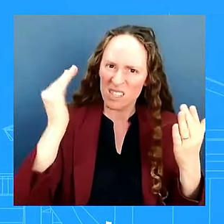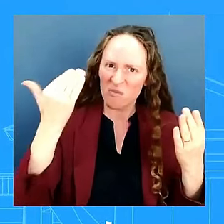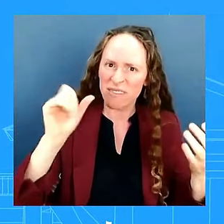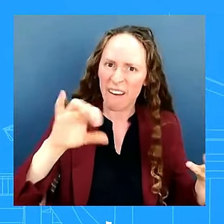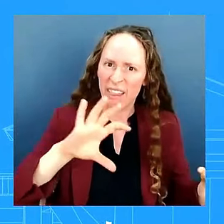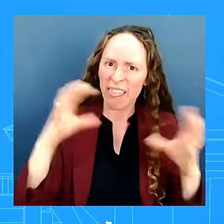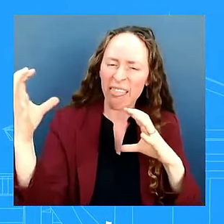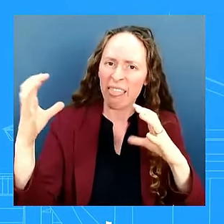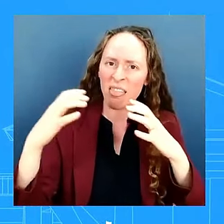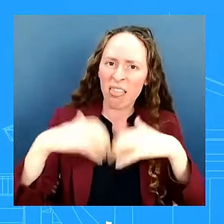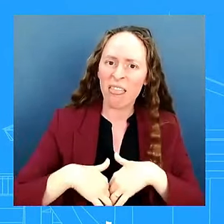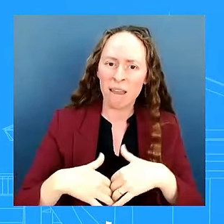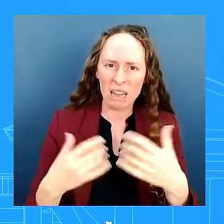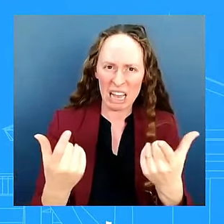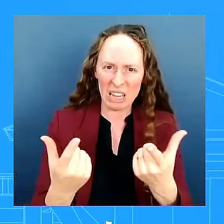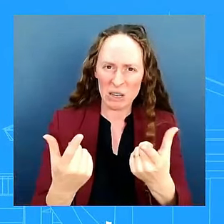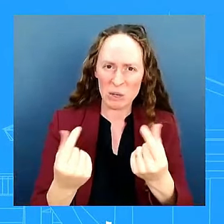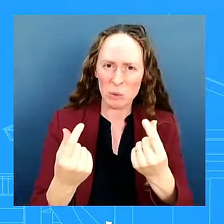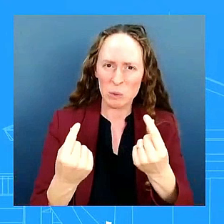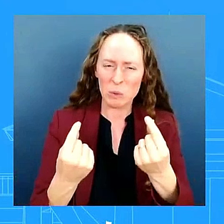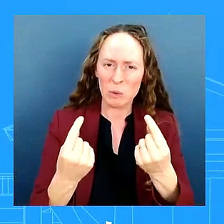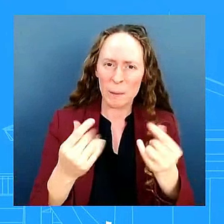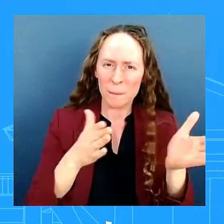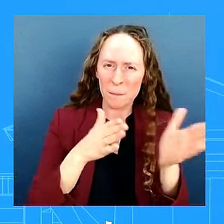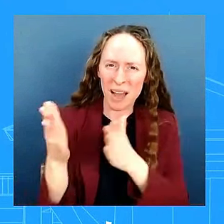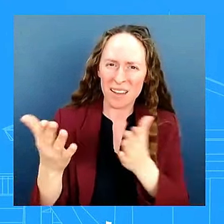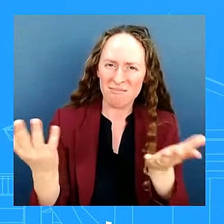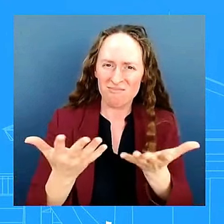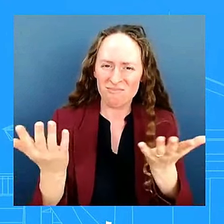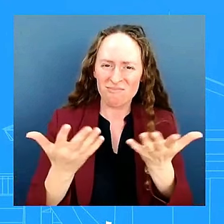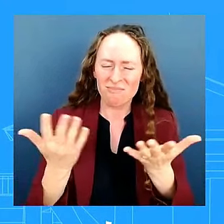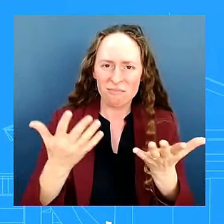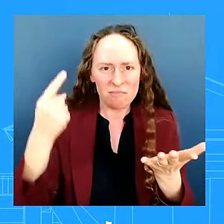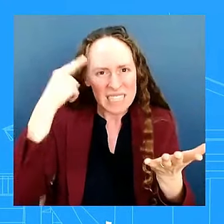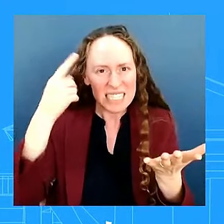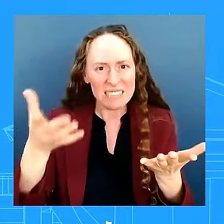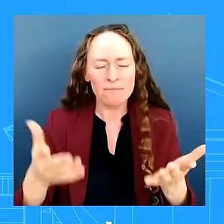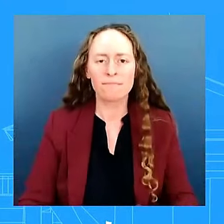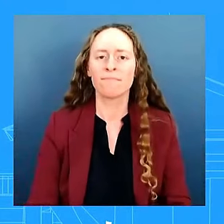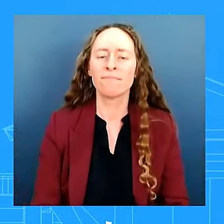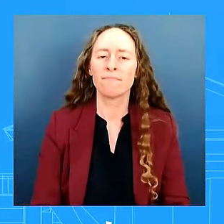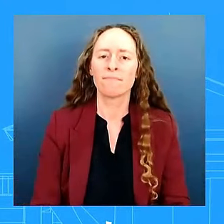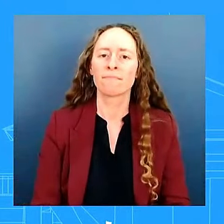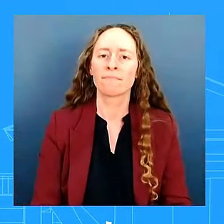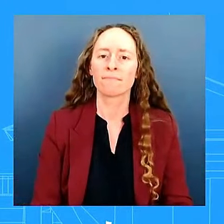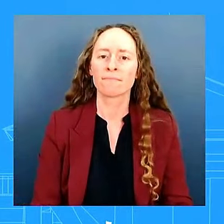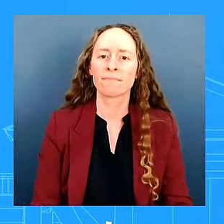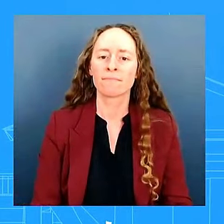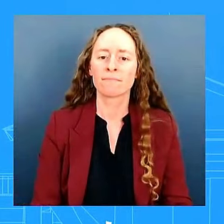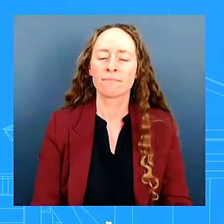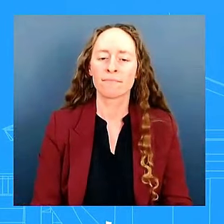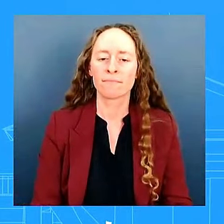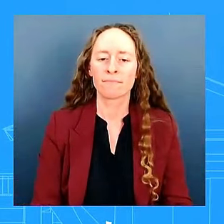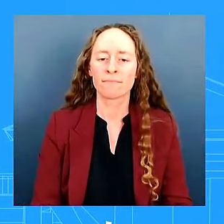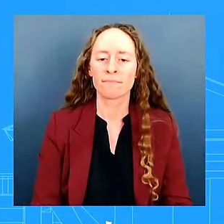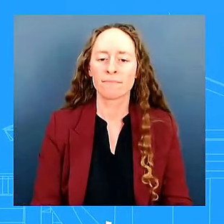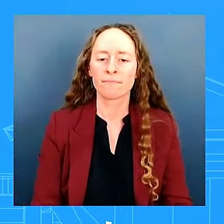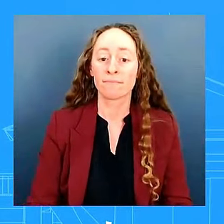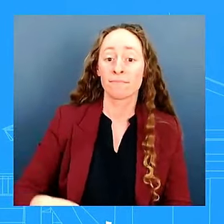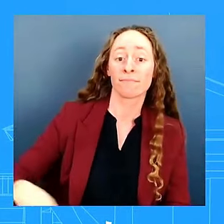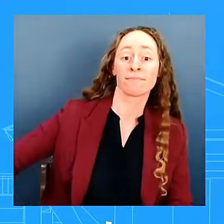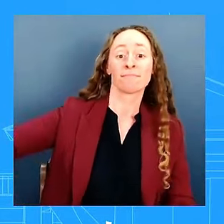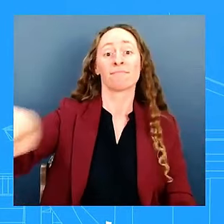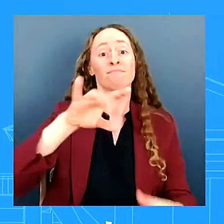so um anything specific to the litigation it's an ongoing litigation i would have to refer to department of justice